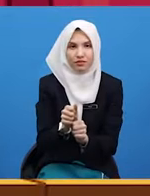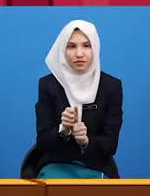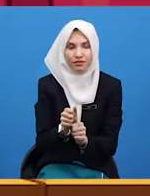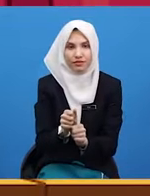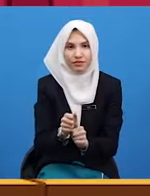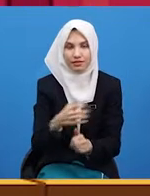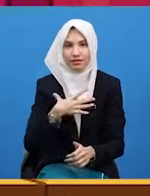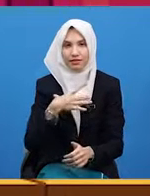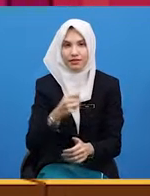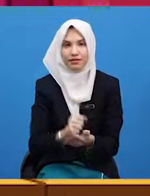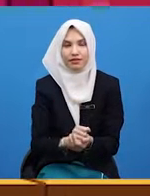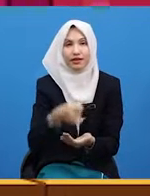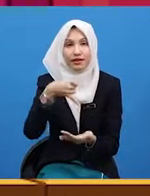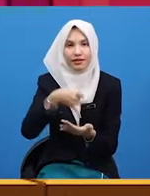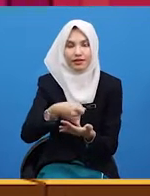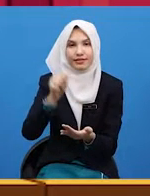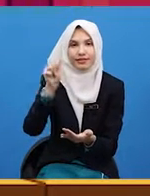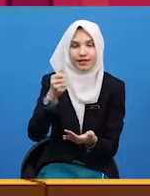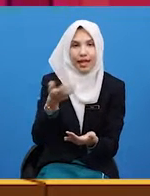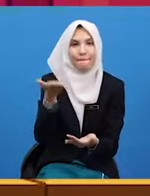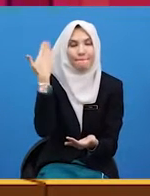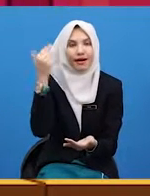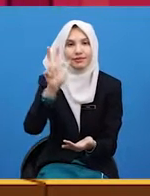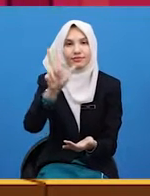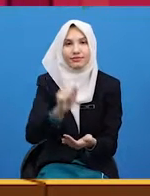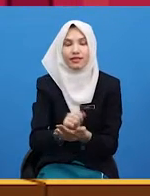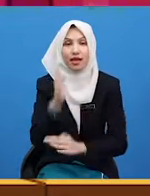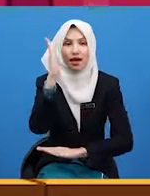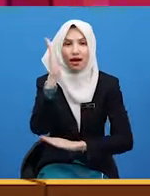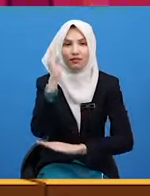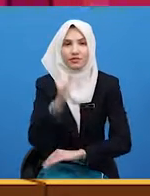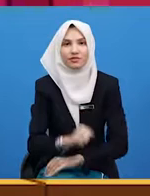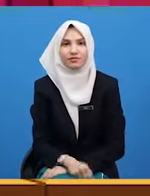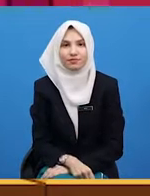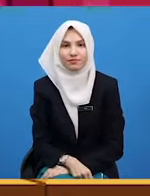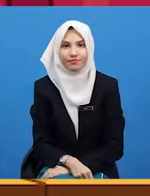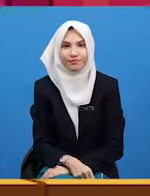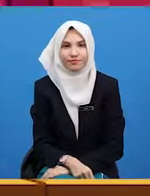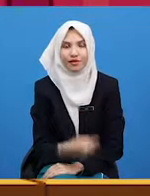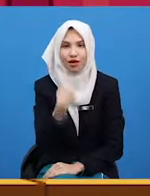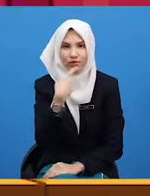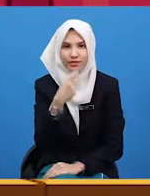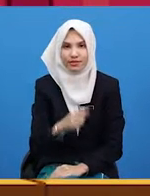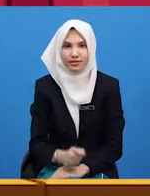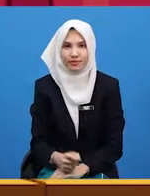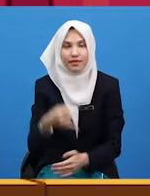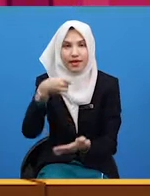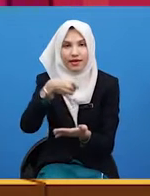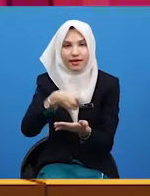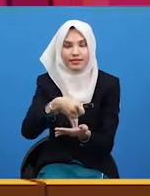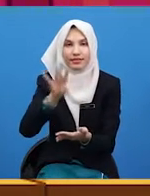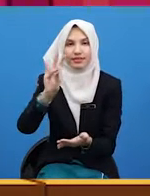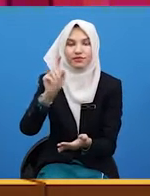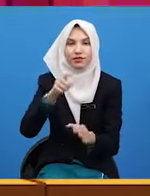like it's 10 past 3 in the afternoon. We say it,